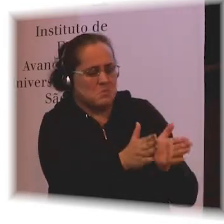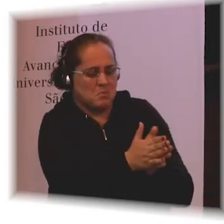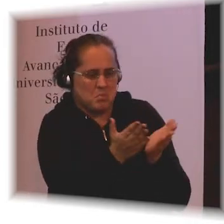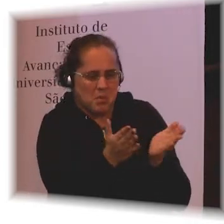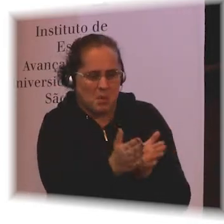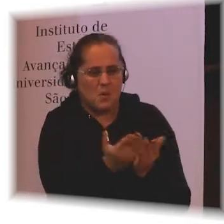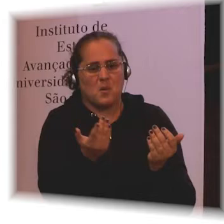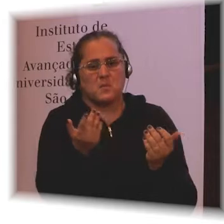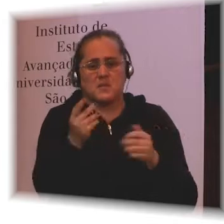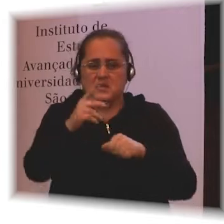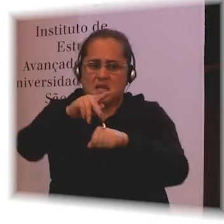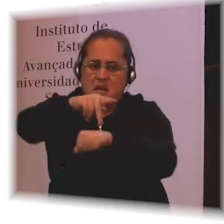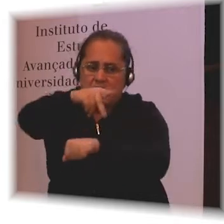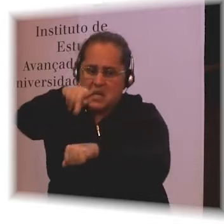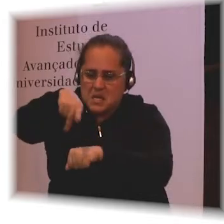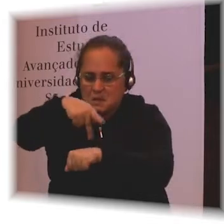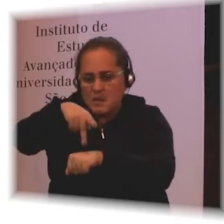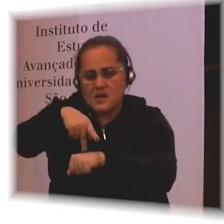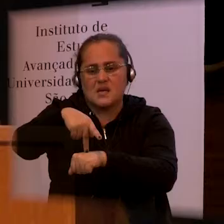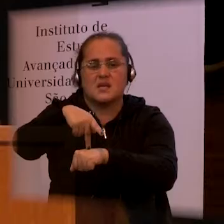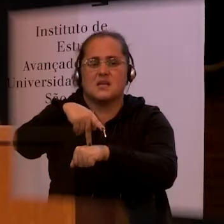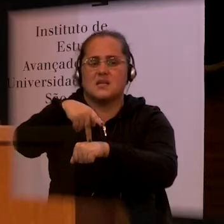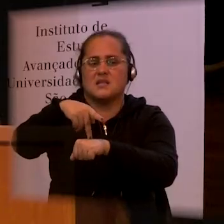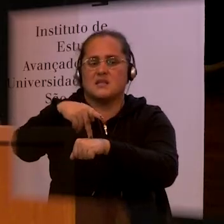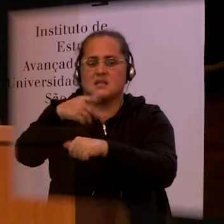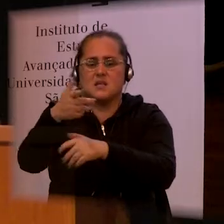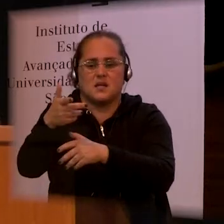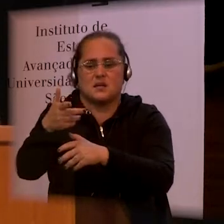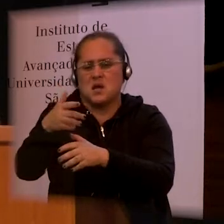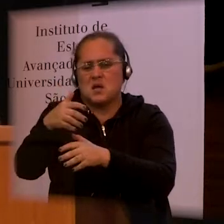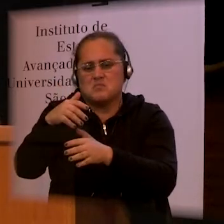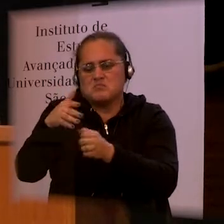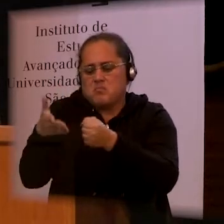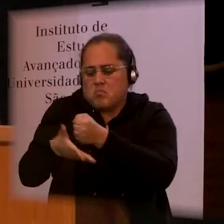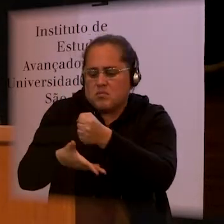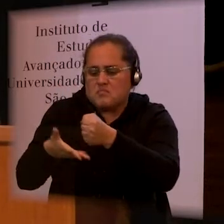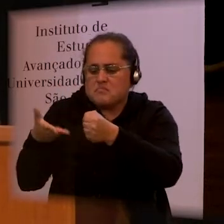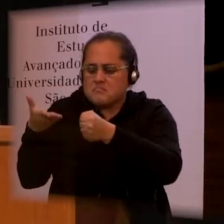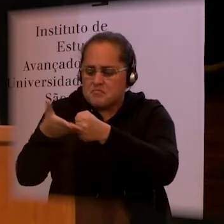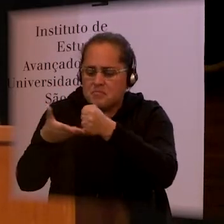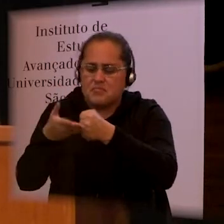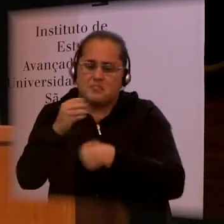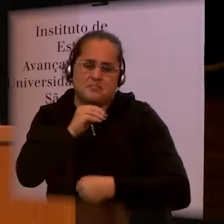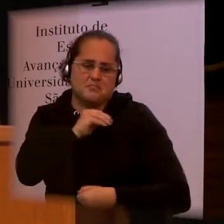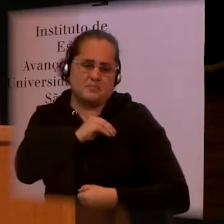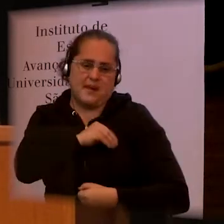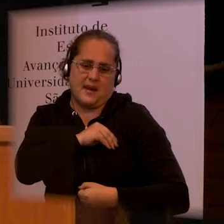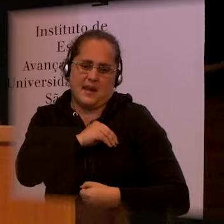countries. And that's because of vulnerability and because of lack of access to healthcare.